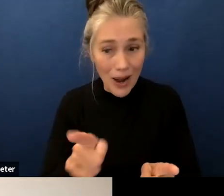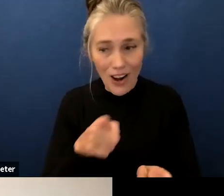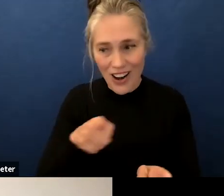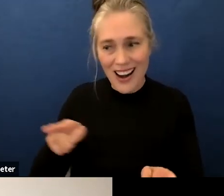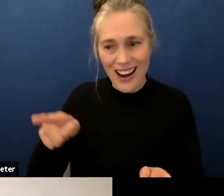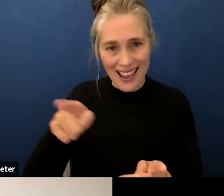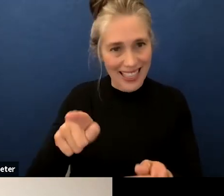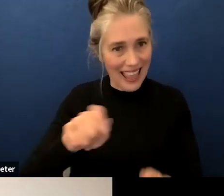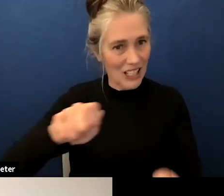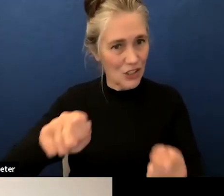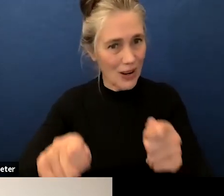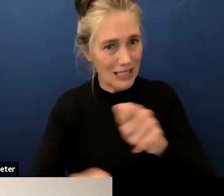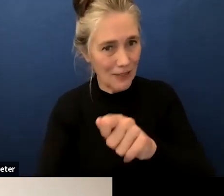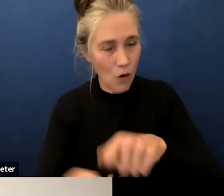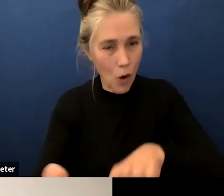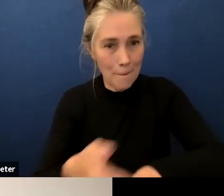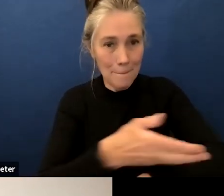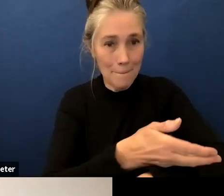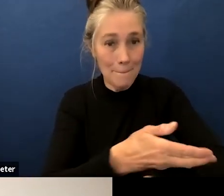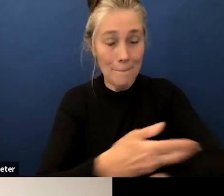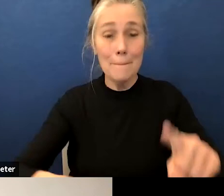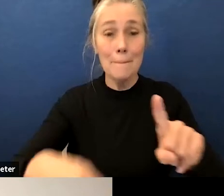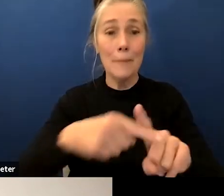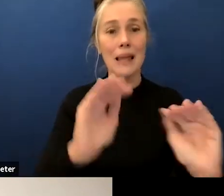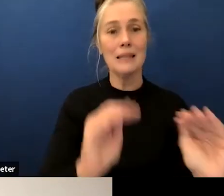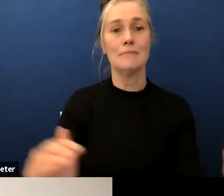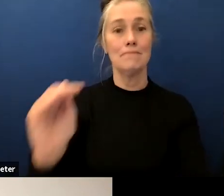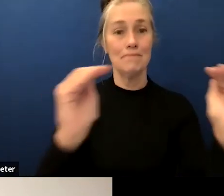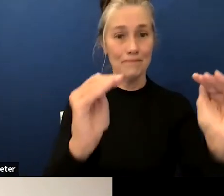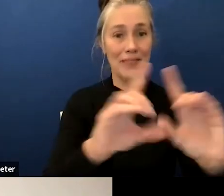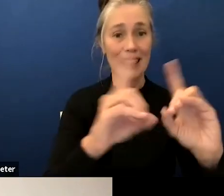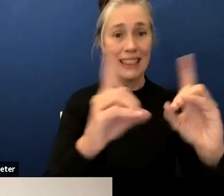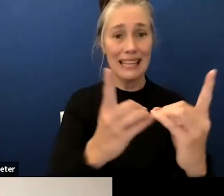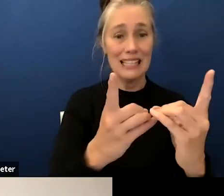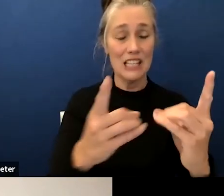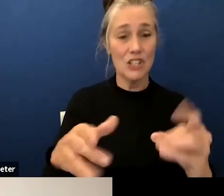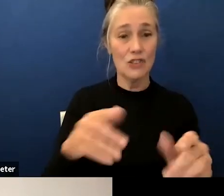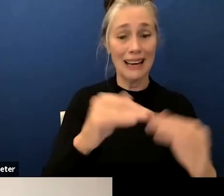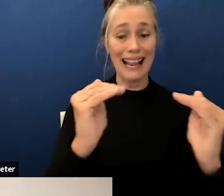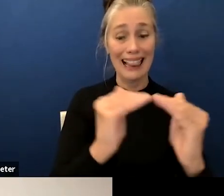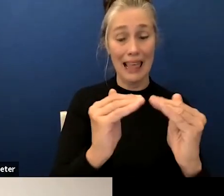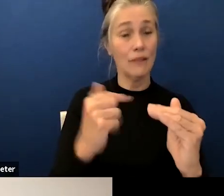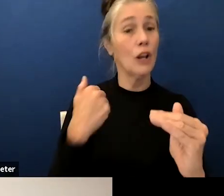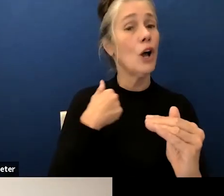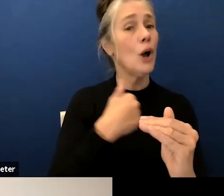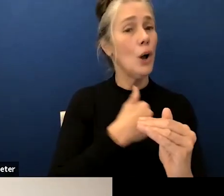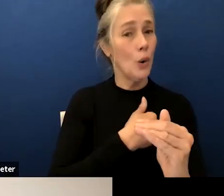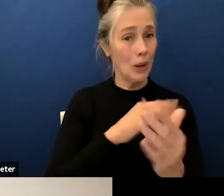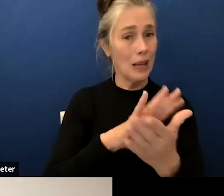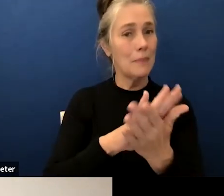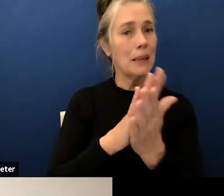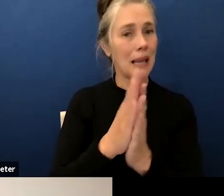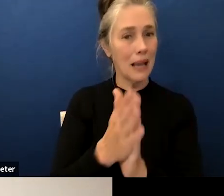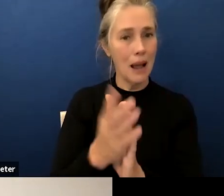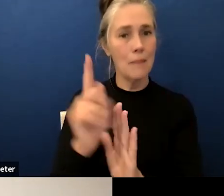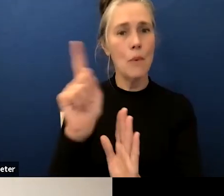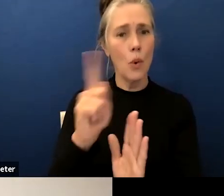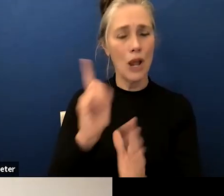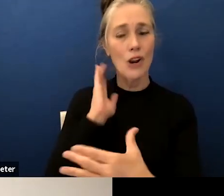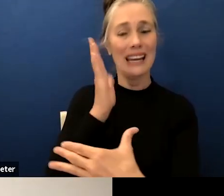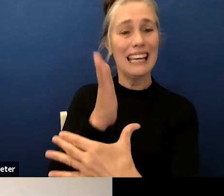and at the district level we being what serves as the point of intervention